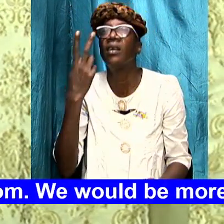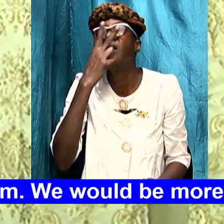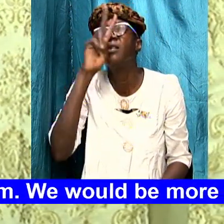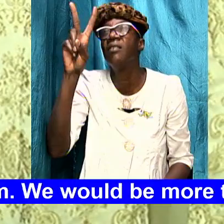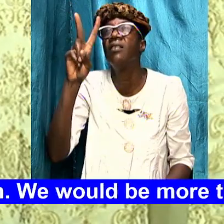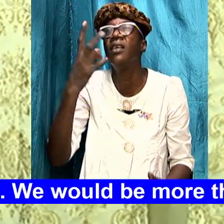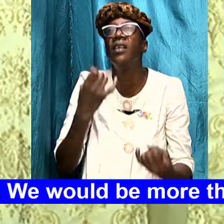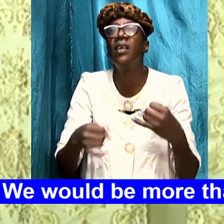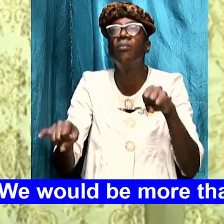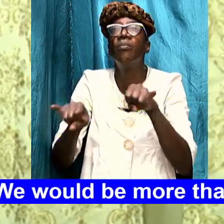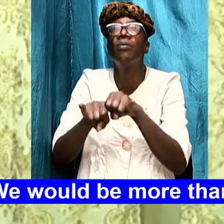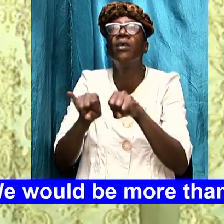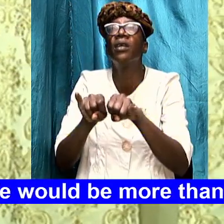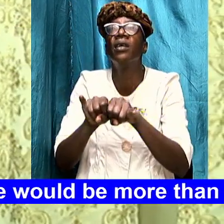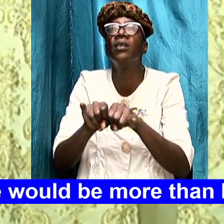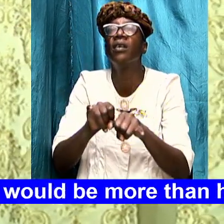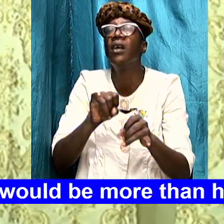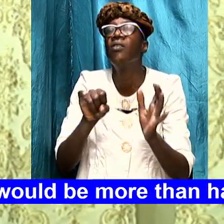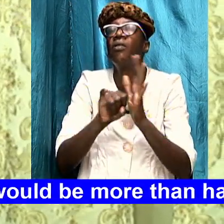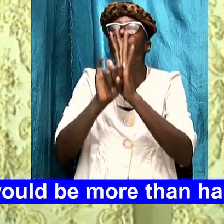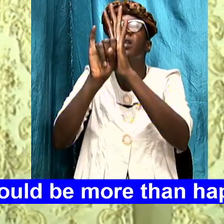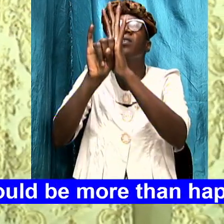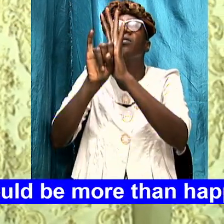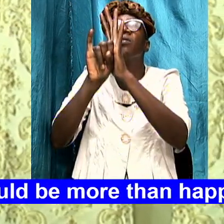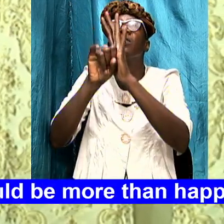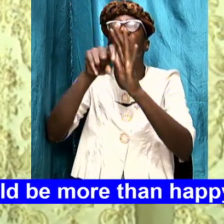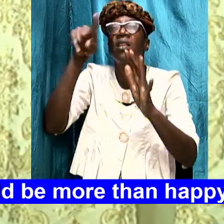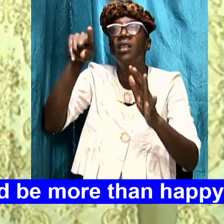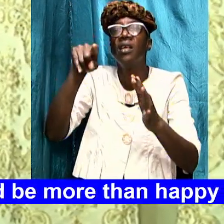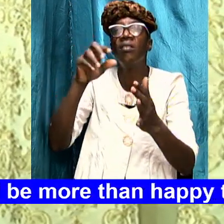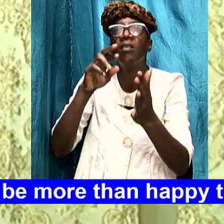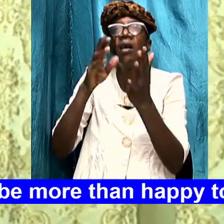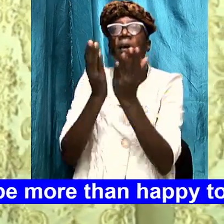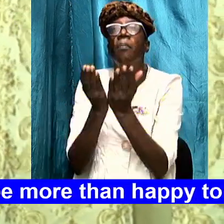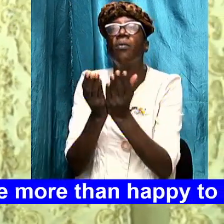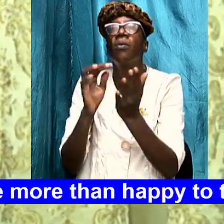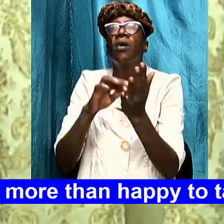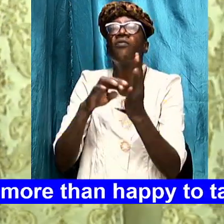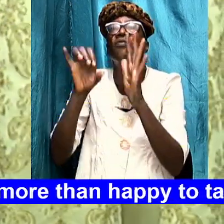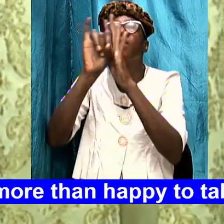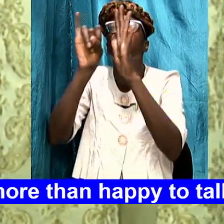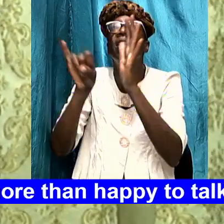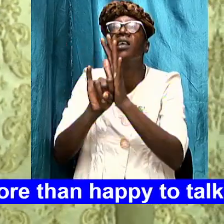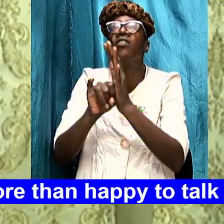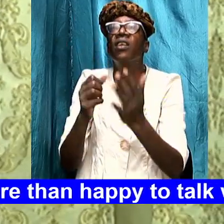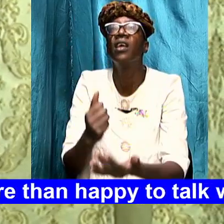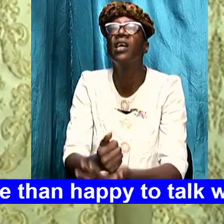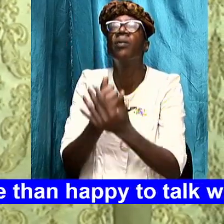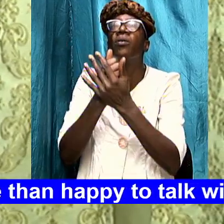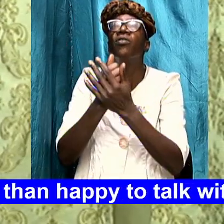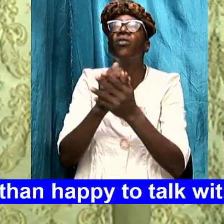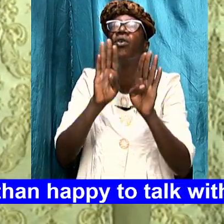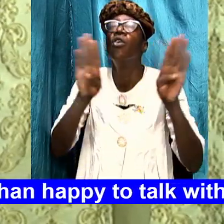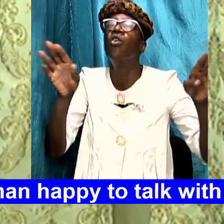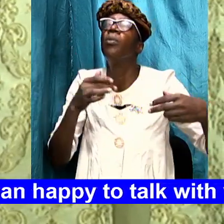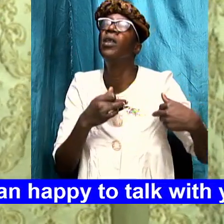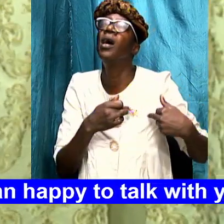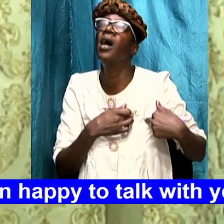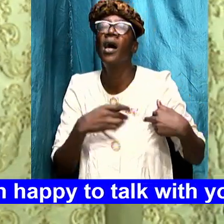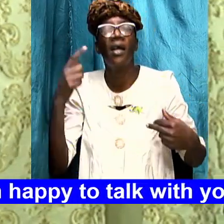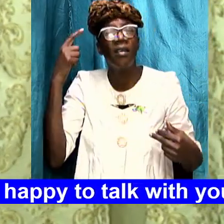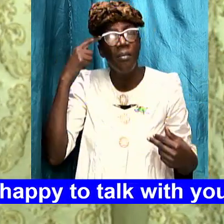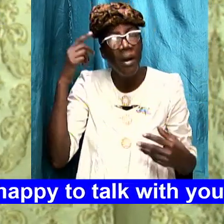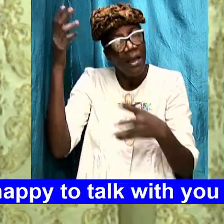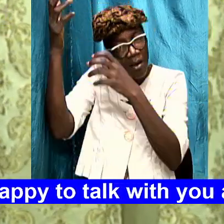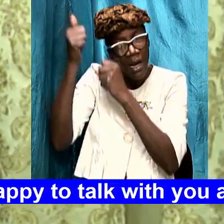the significance even from the introduction of this book of revelation help us to open our hearts and our minds to accept and